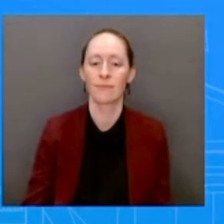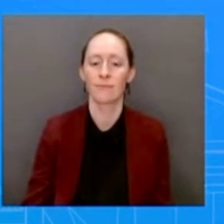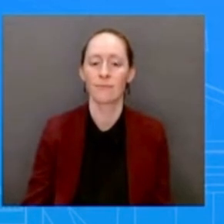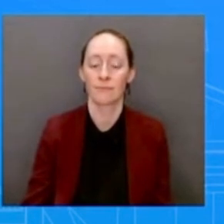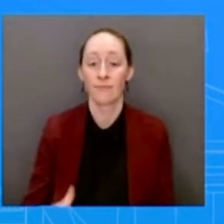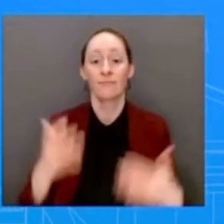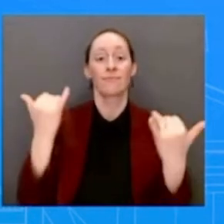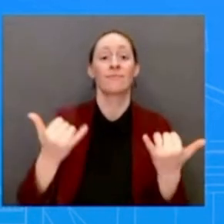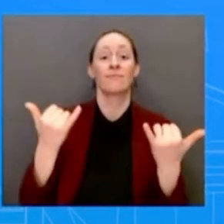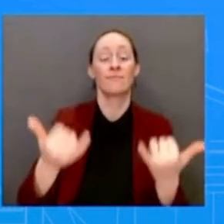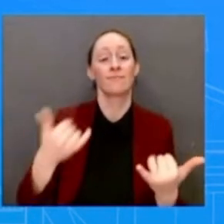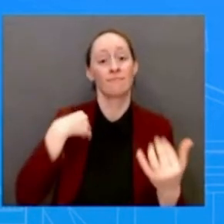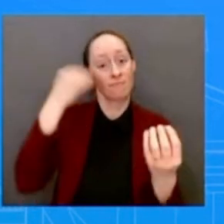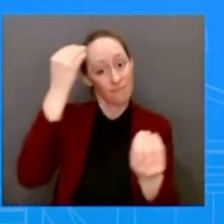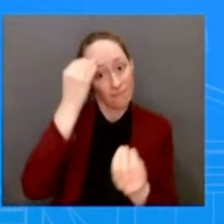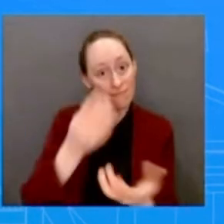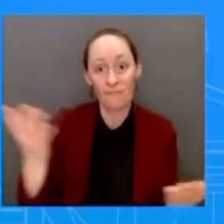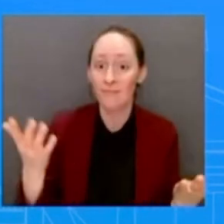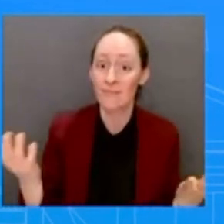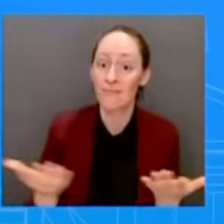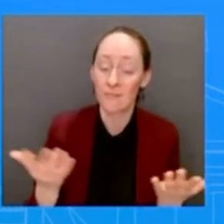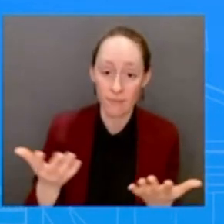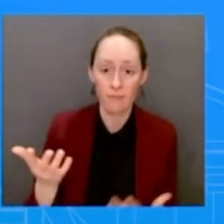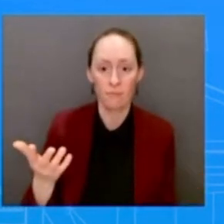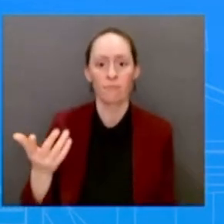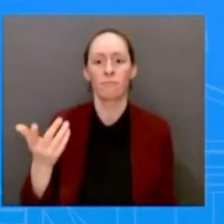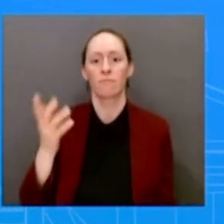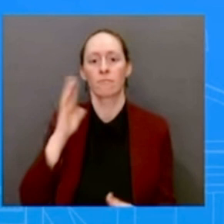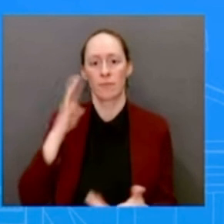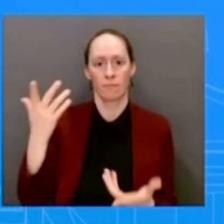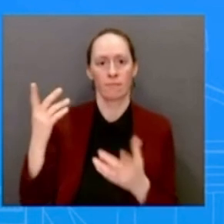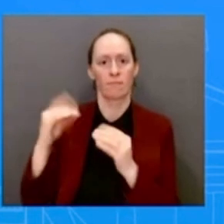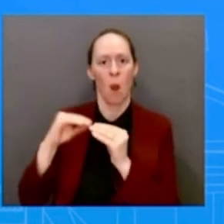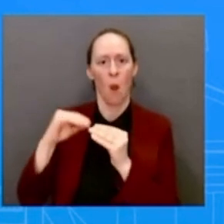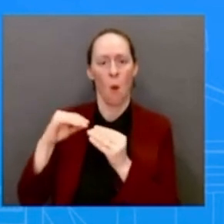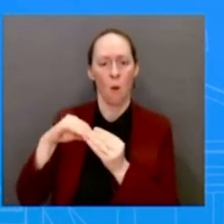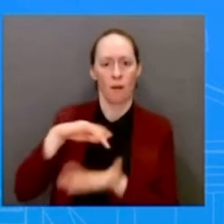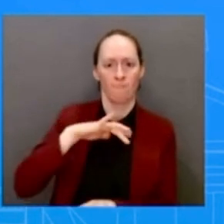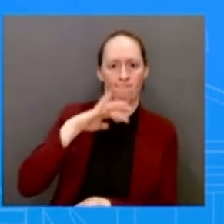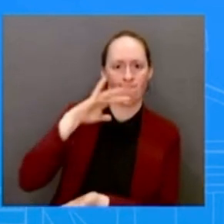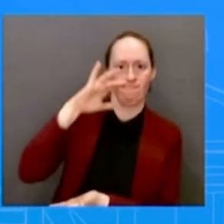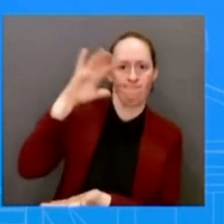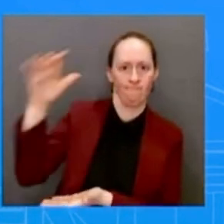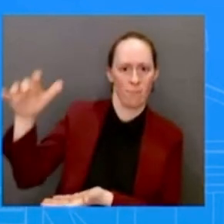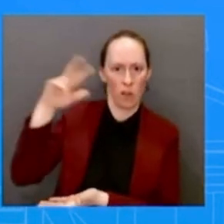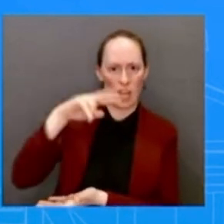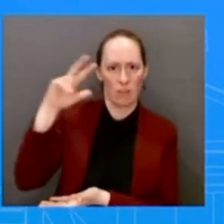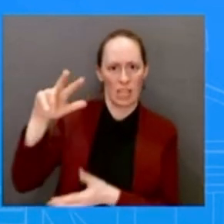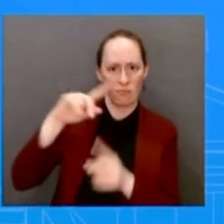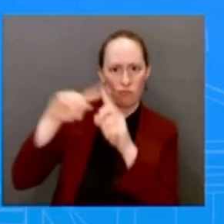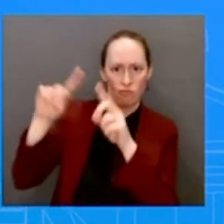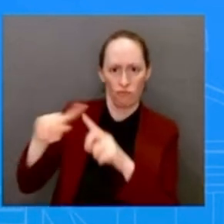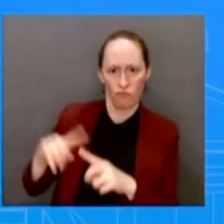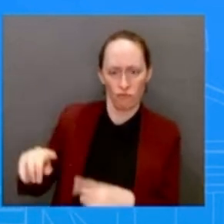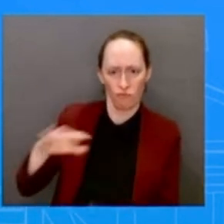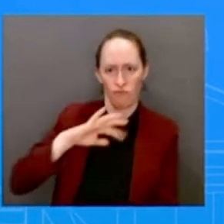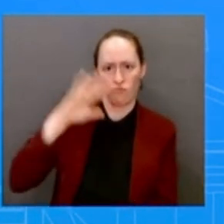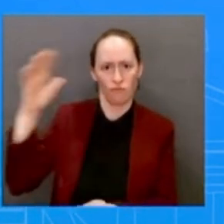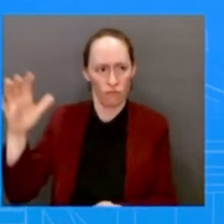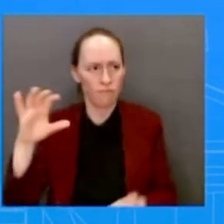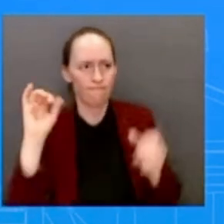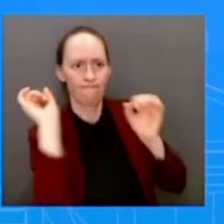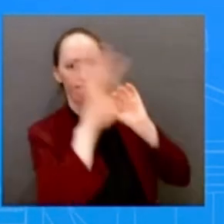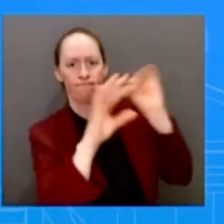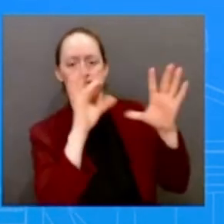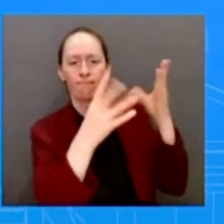presidential drawdown authorities as we continue to surge weapons and equipment that Ukraine needs to defend itself